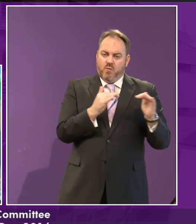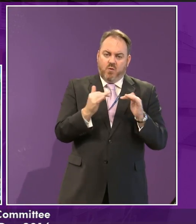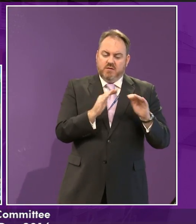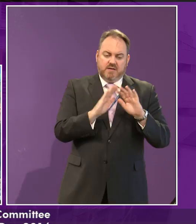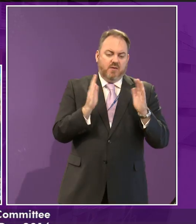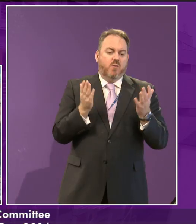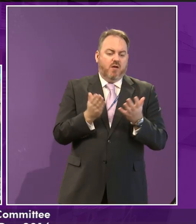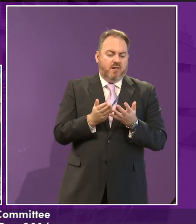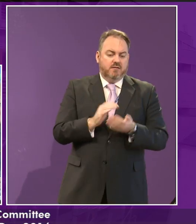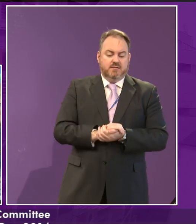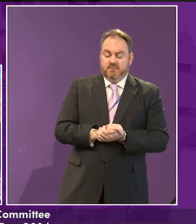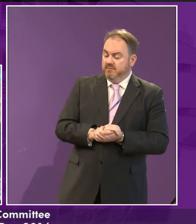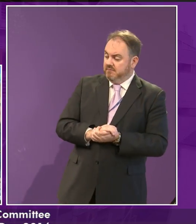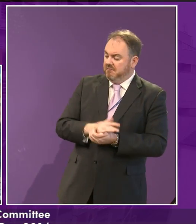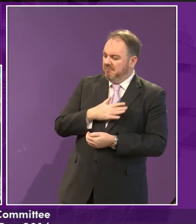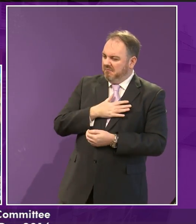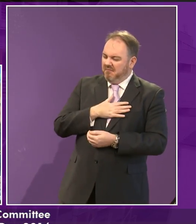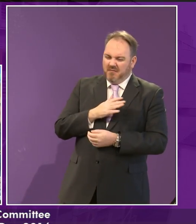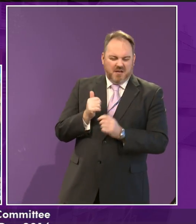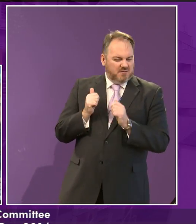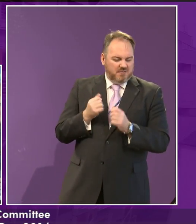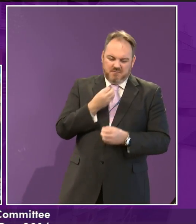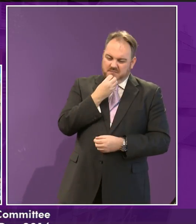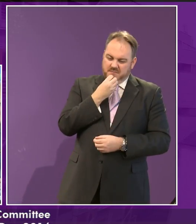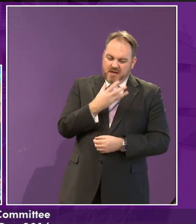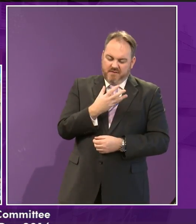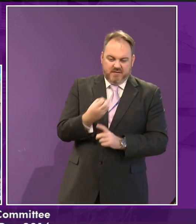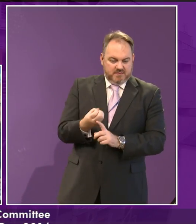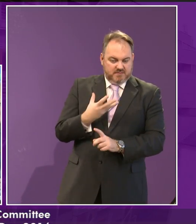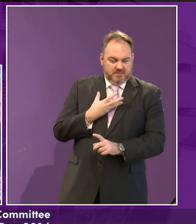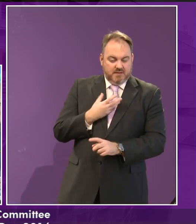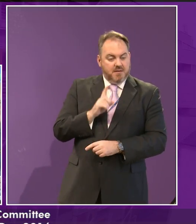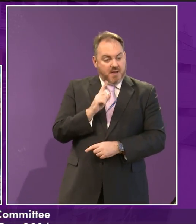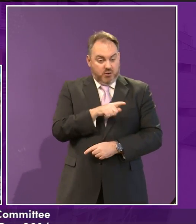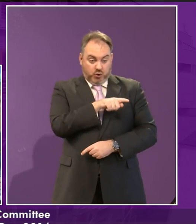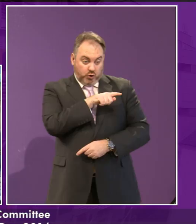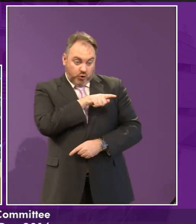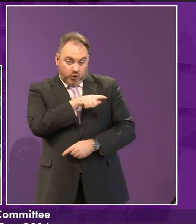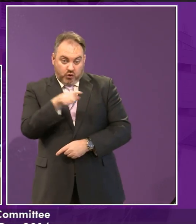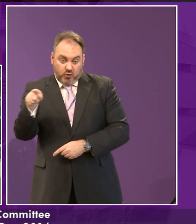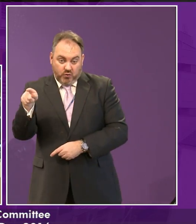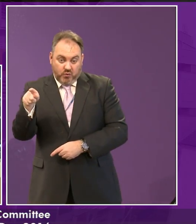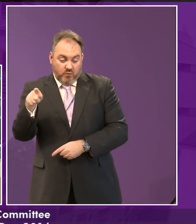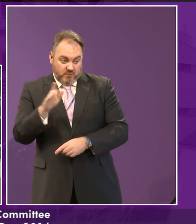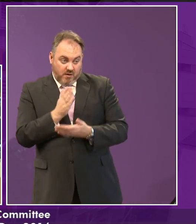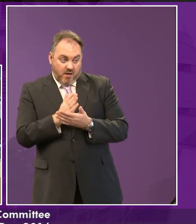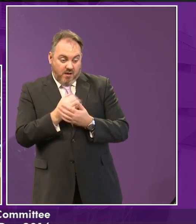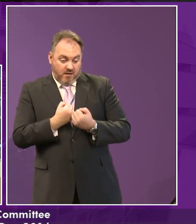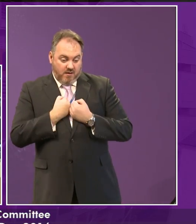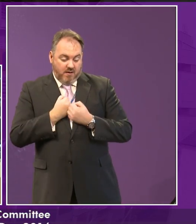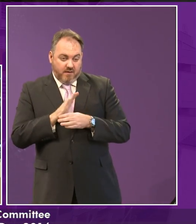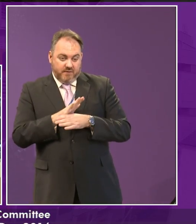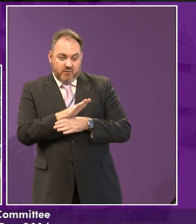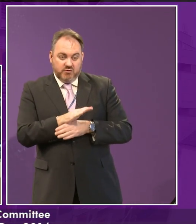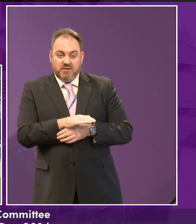That's a really, really noble thing to want to change. But also, you guys are the future. I mean, we're sat here just now,